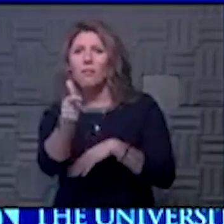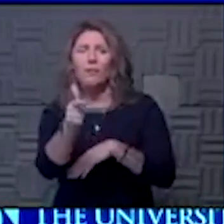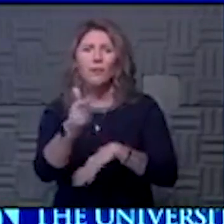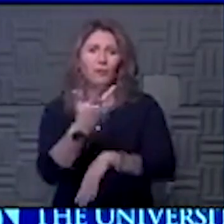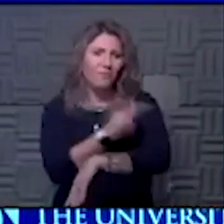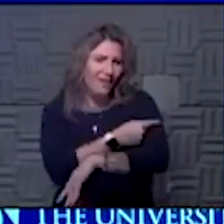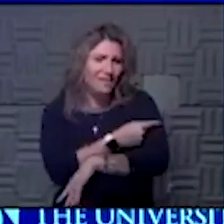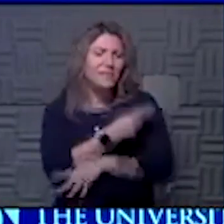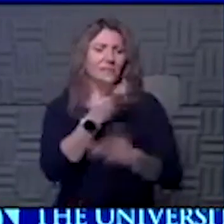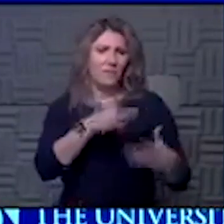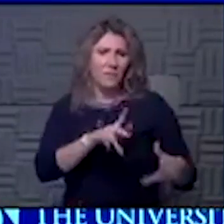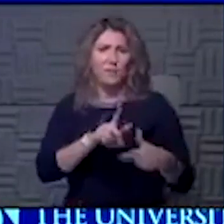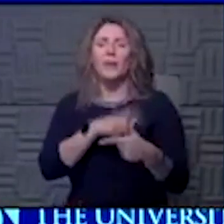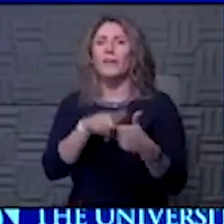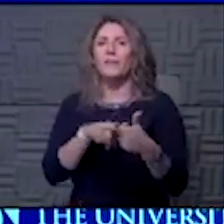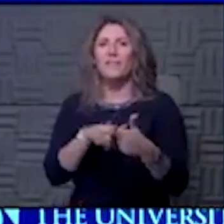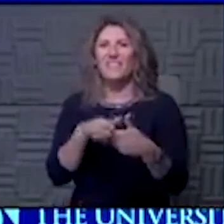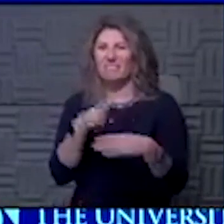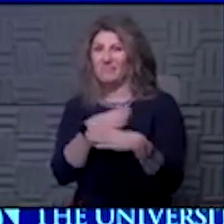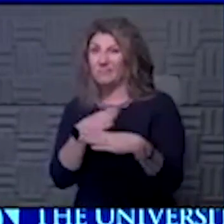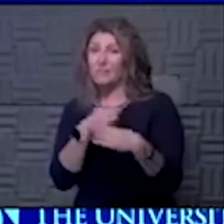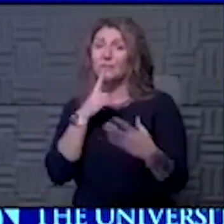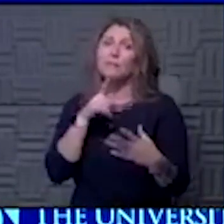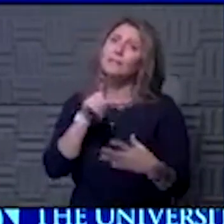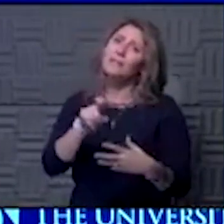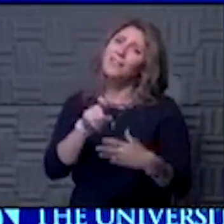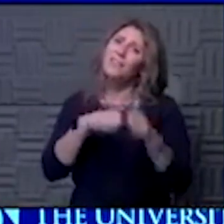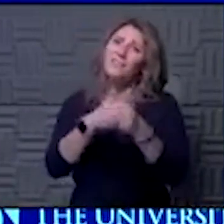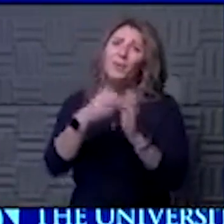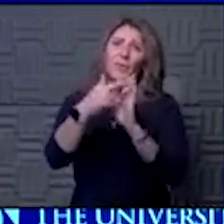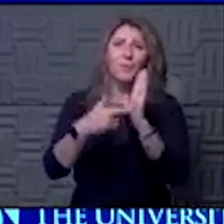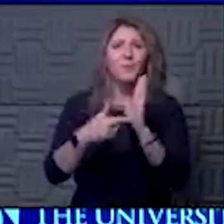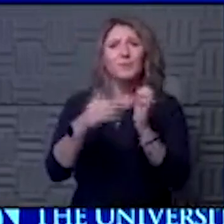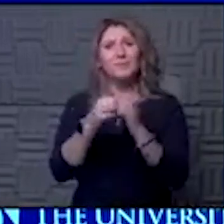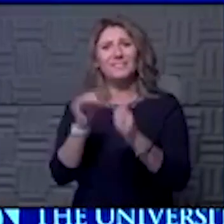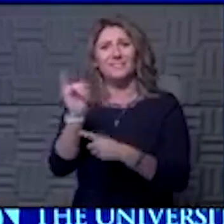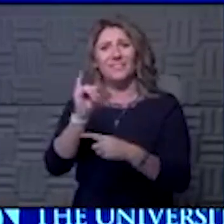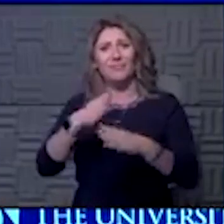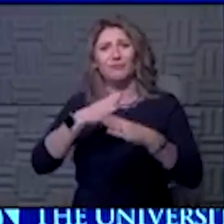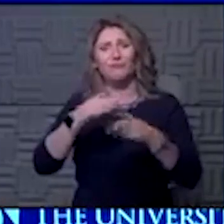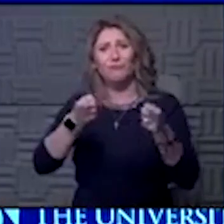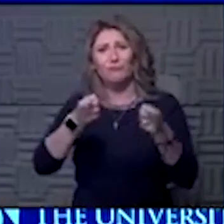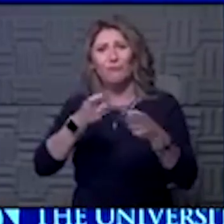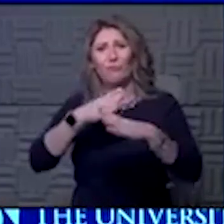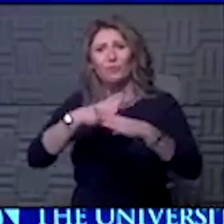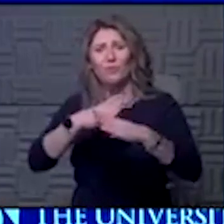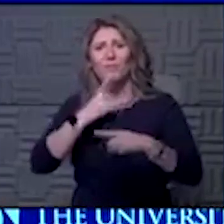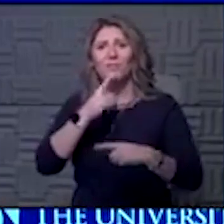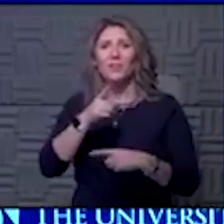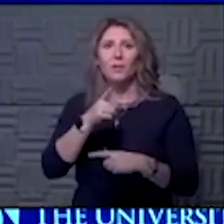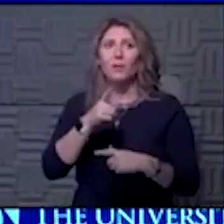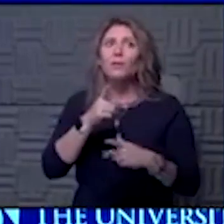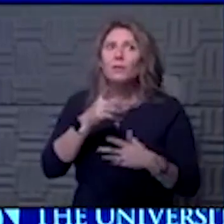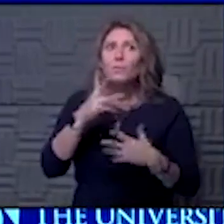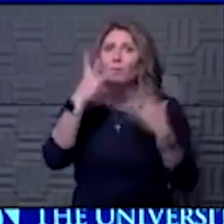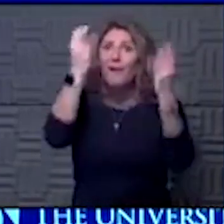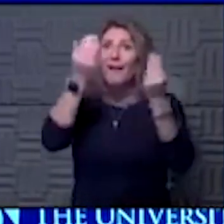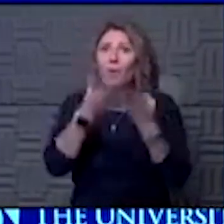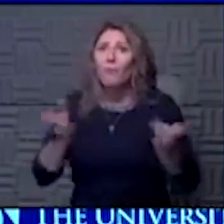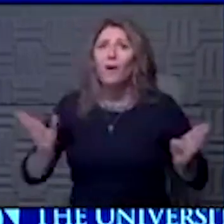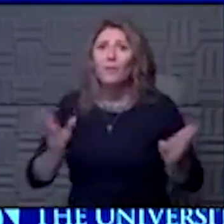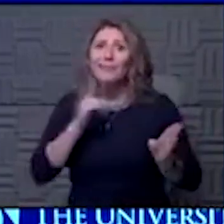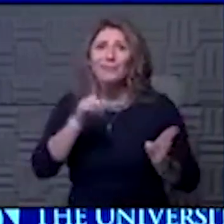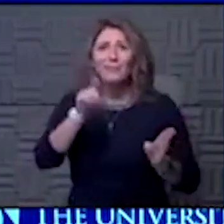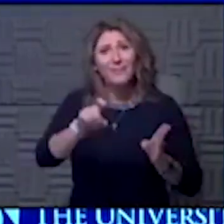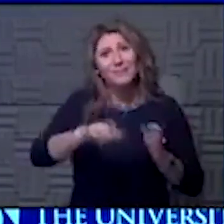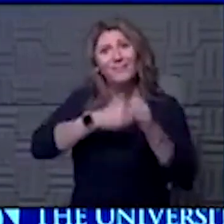meantime, you still got to follow the rules of infection control. even when you go out in public, you got to follow the rules of infection control. And so I think